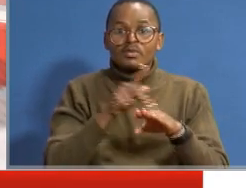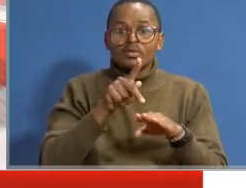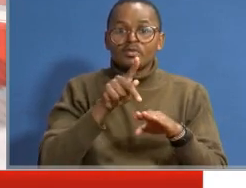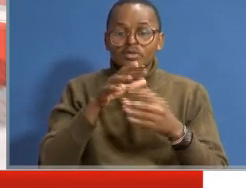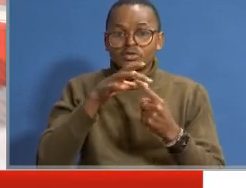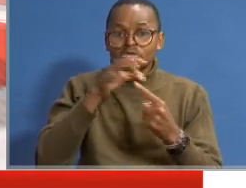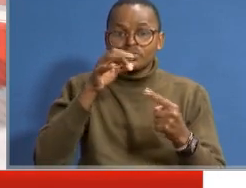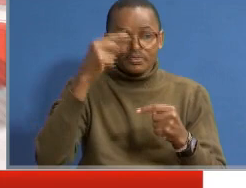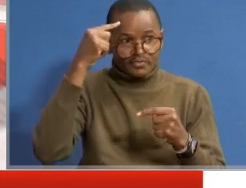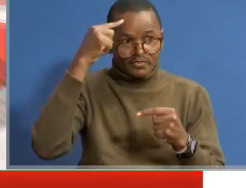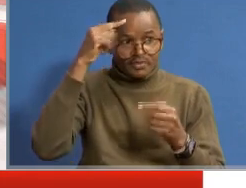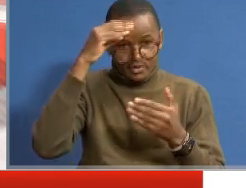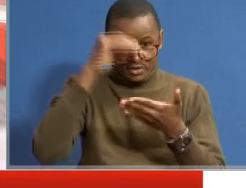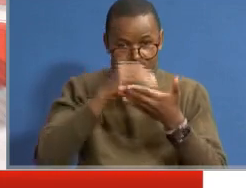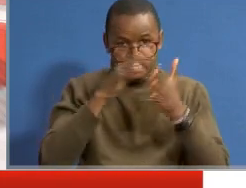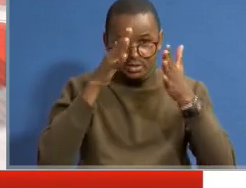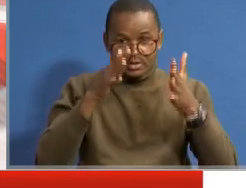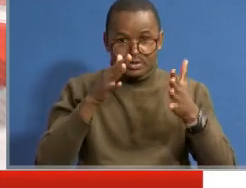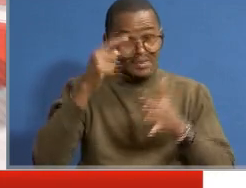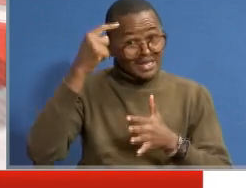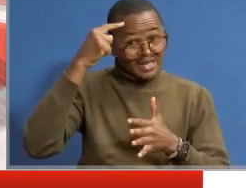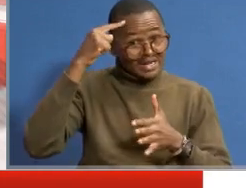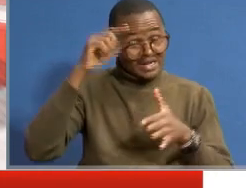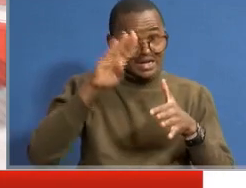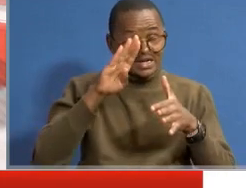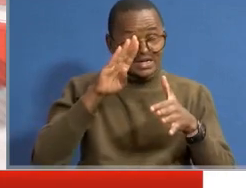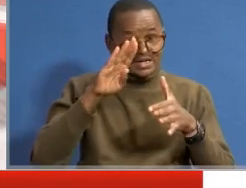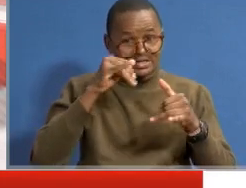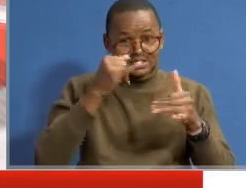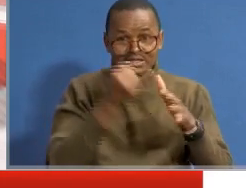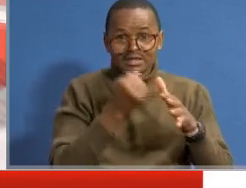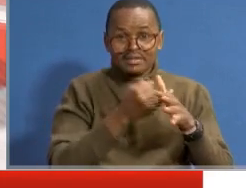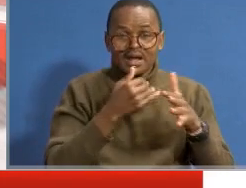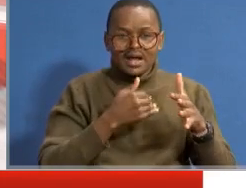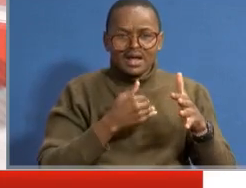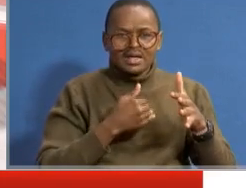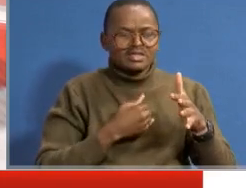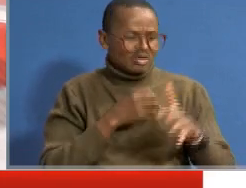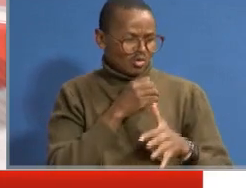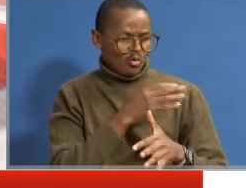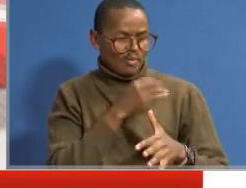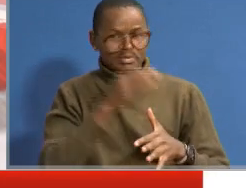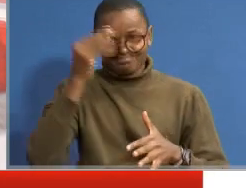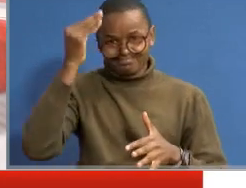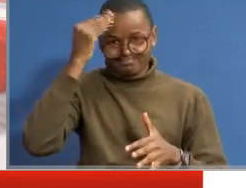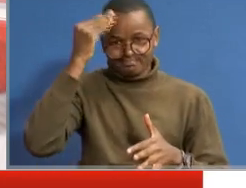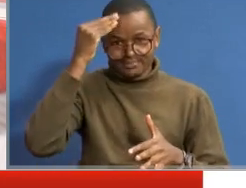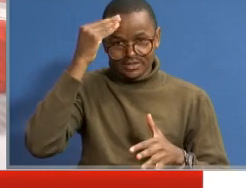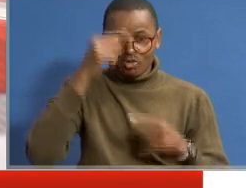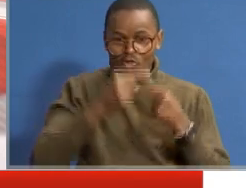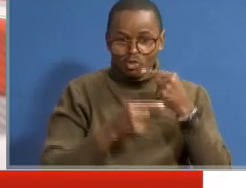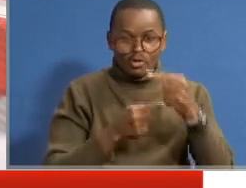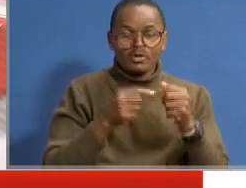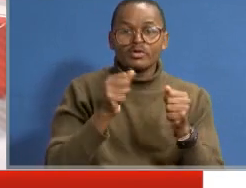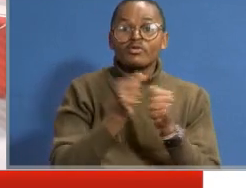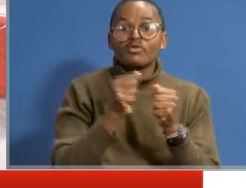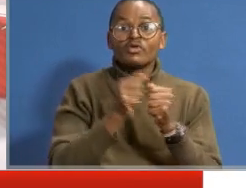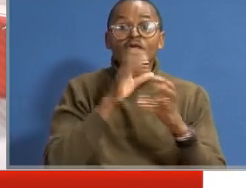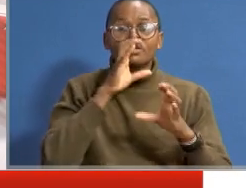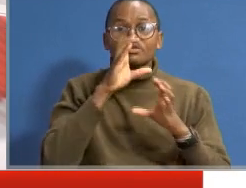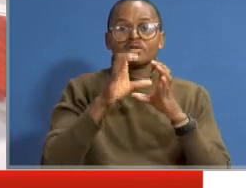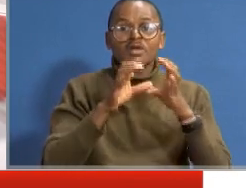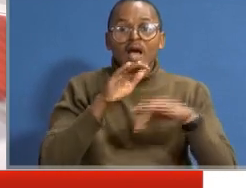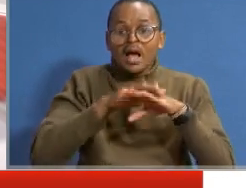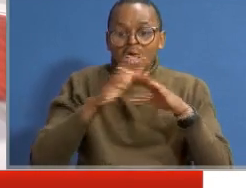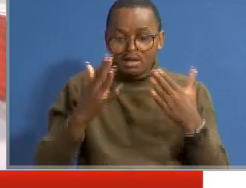special school for learners with mental disability, Esther Karanja, has lamented that as education stakeholders continue with the conversation